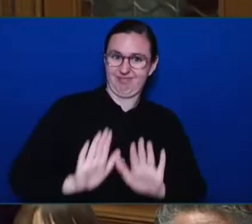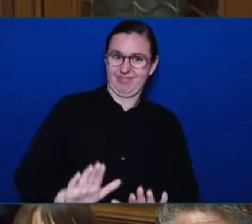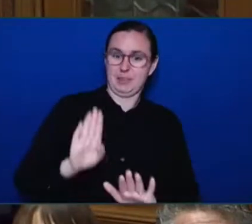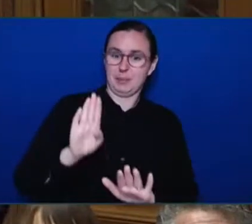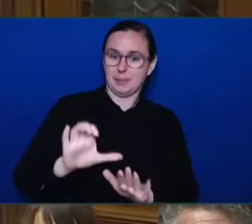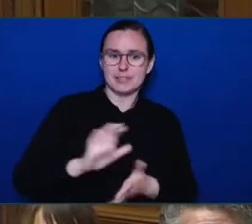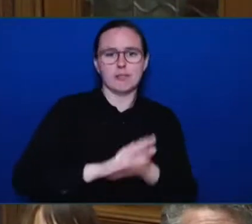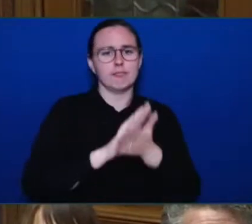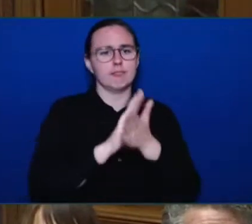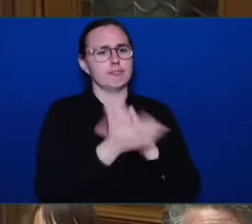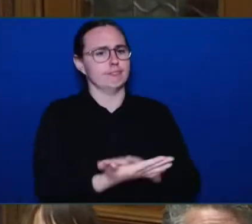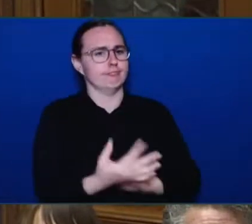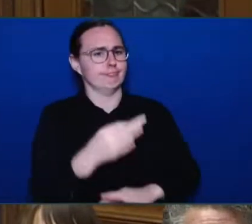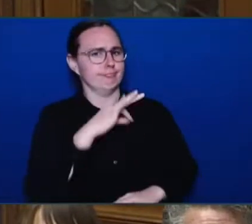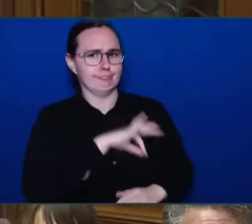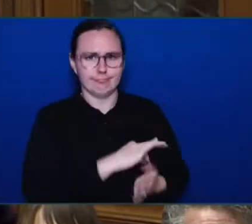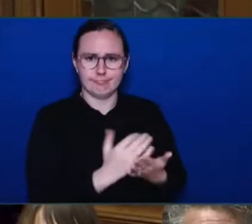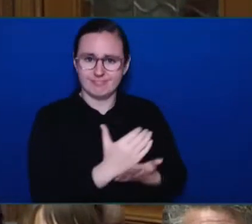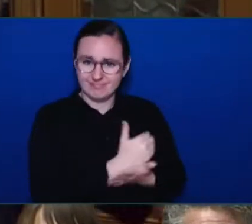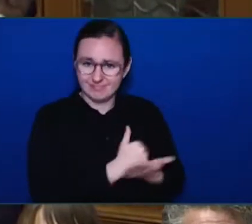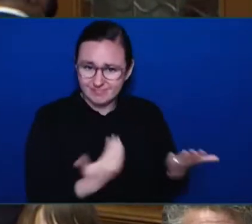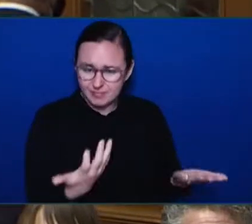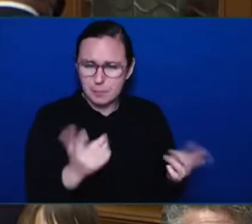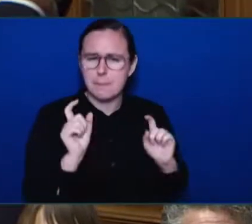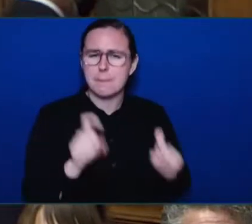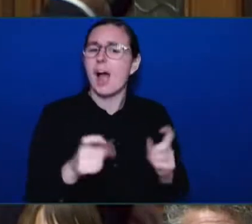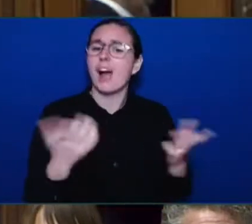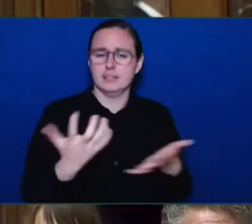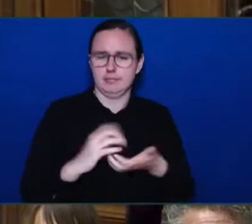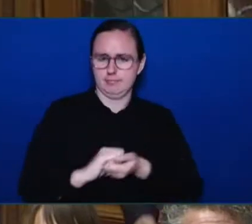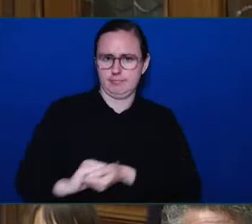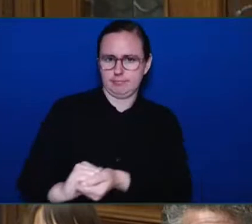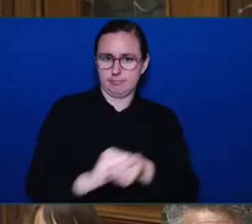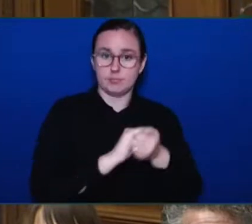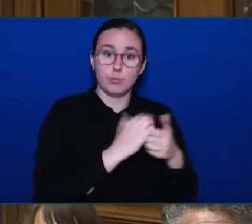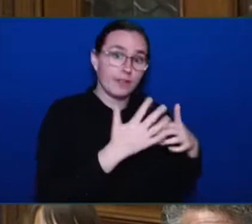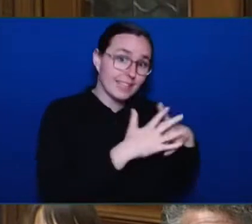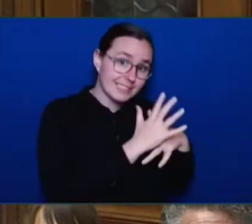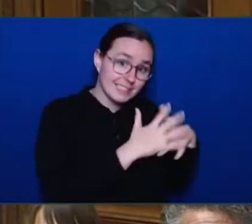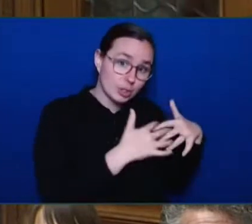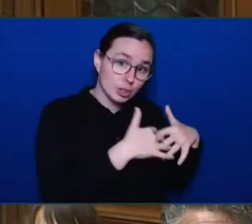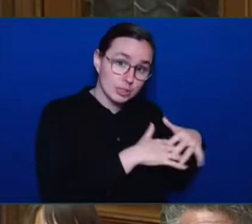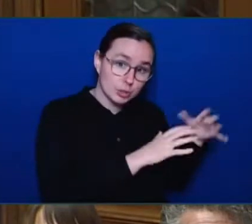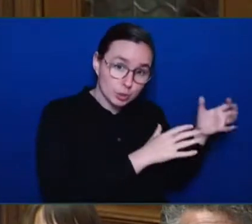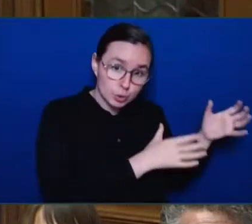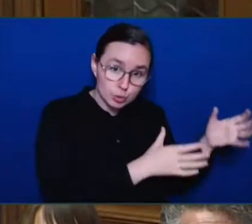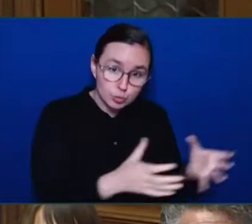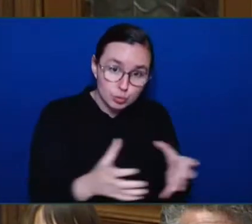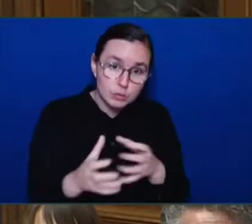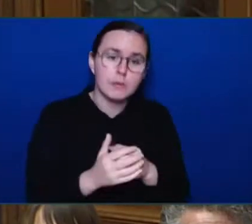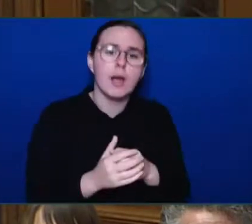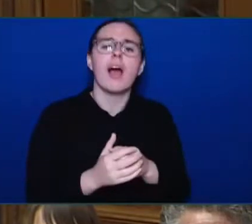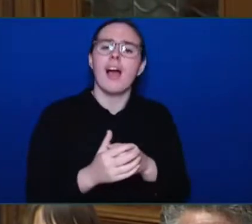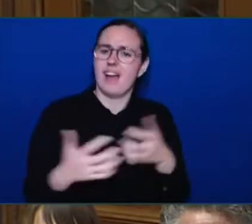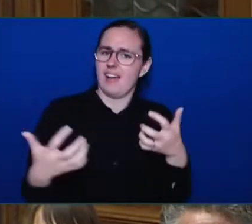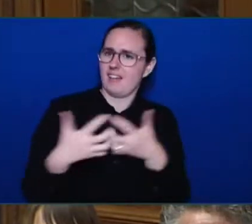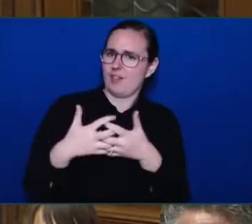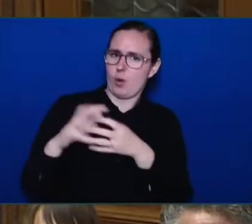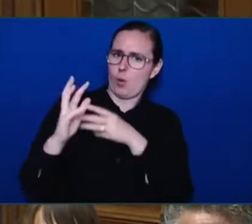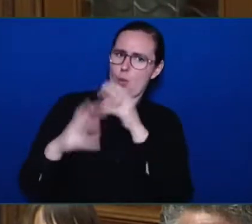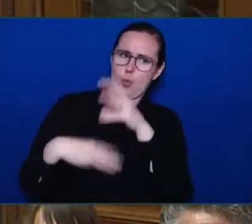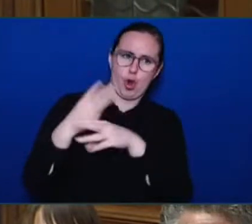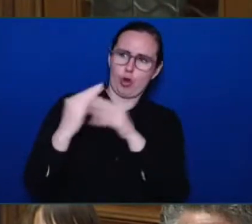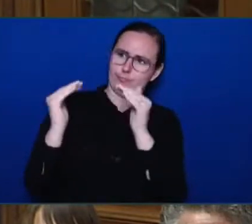and meeting world-class standards and best practices for environmental protection. By that, I mean our Clean BC program.